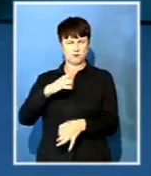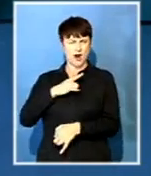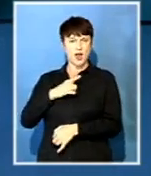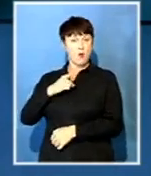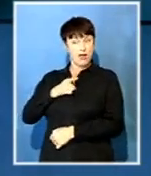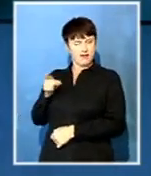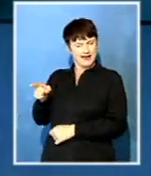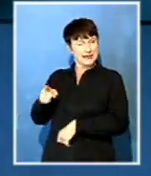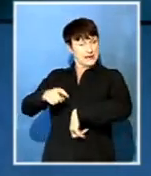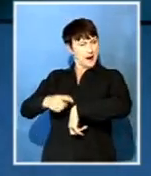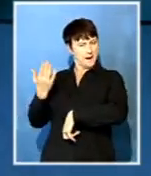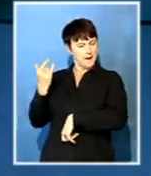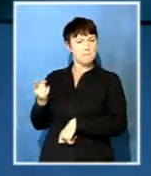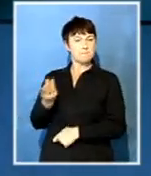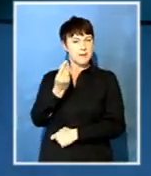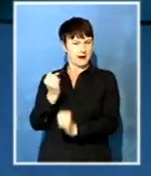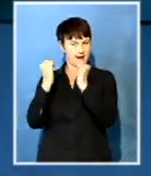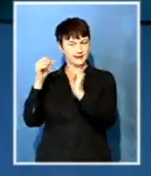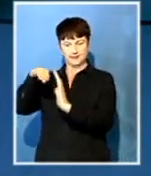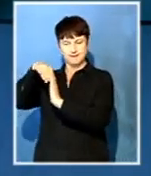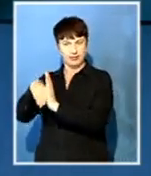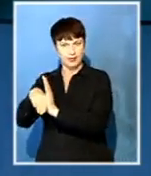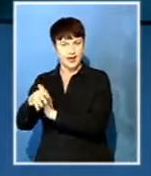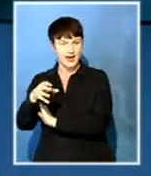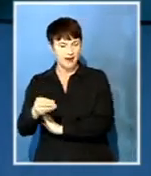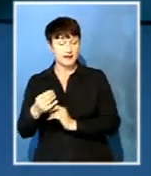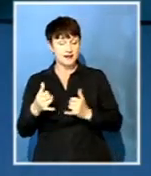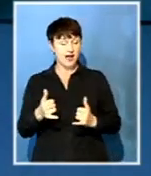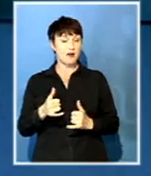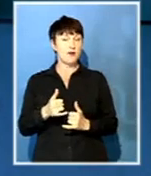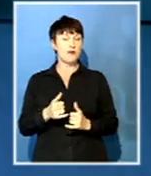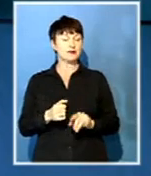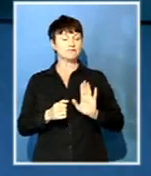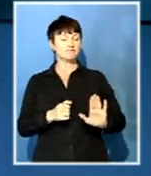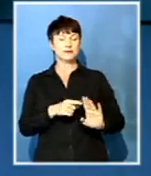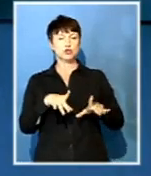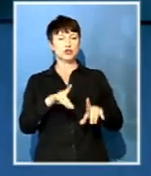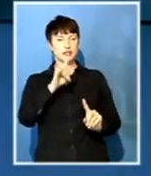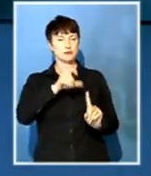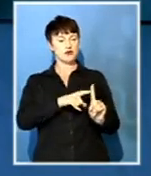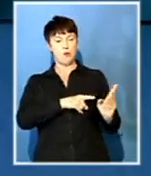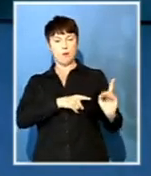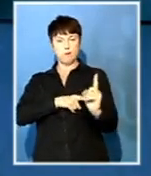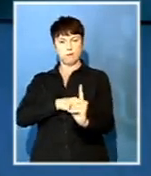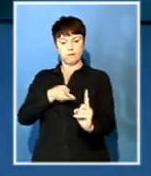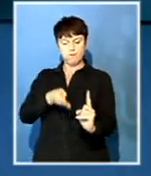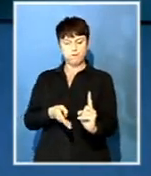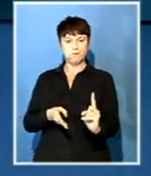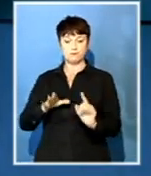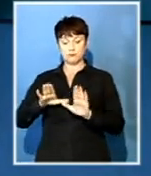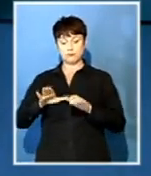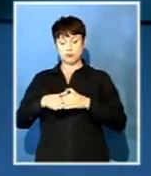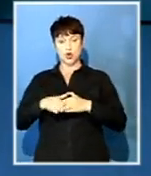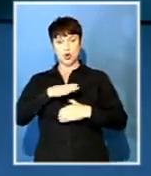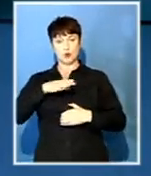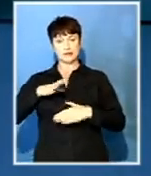under financial difficulties. Its chairperson and members of the executive appeared before parliament's portfolio committee on public enterprises.